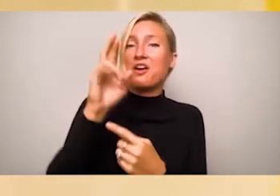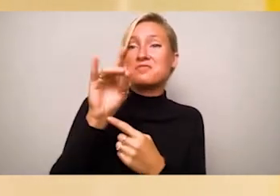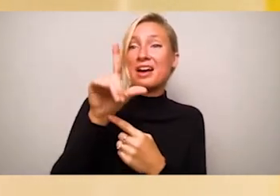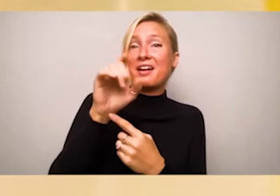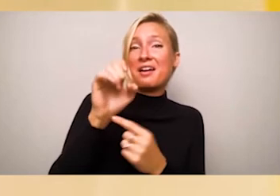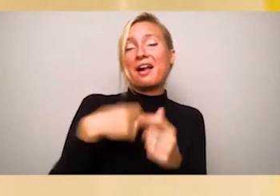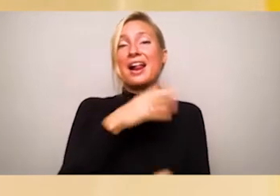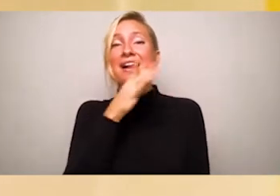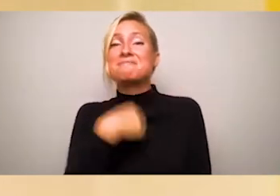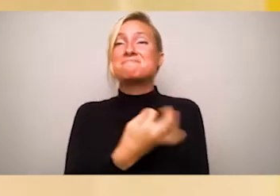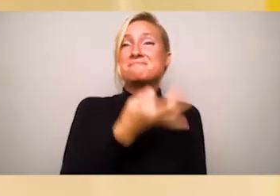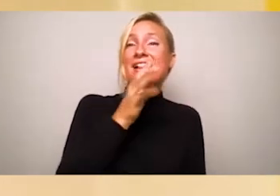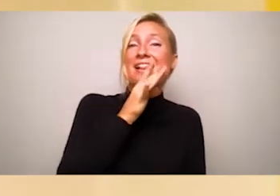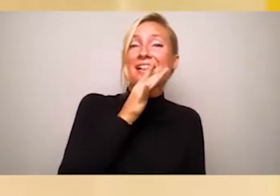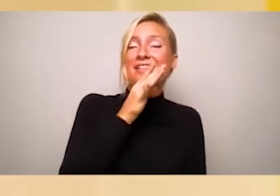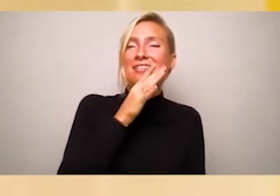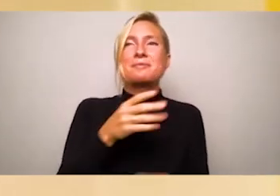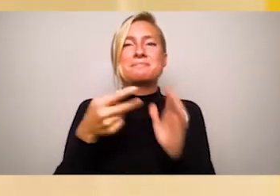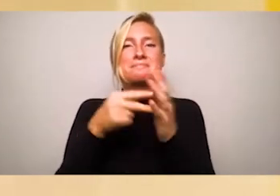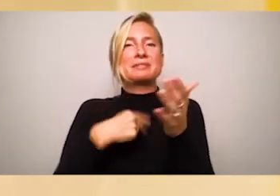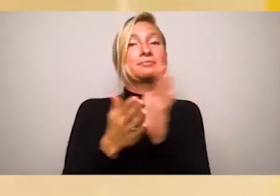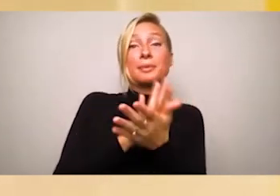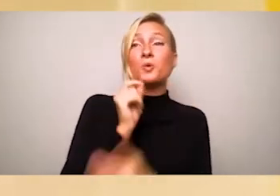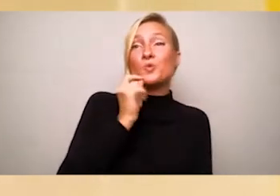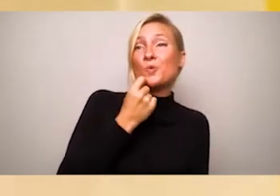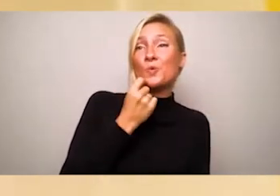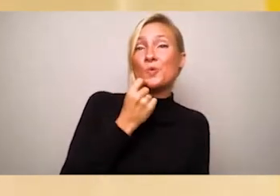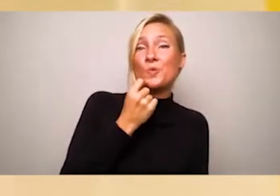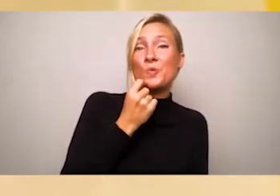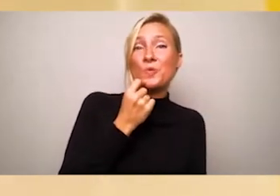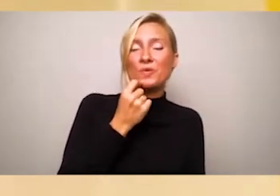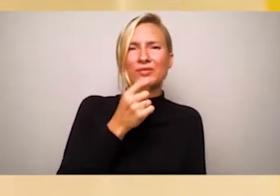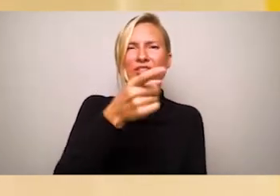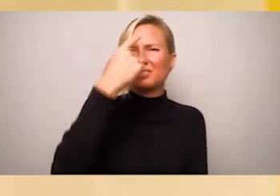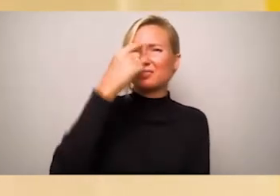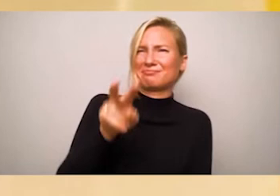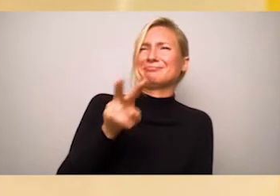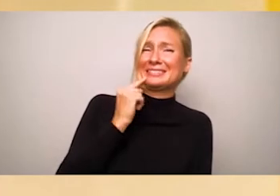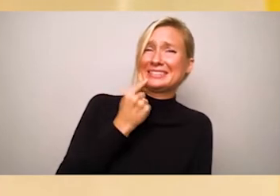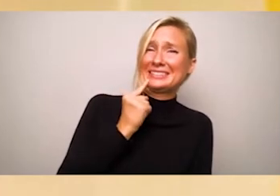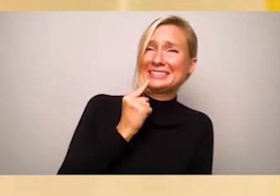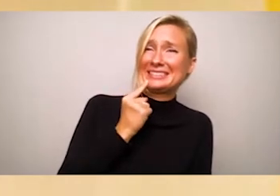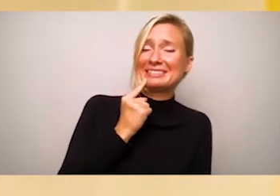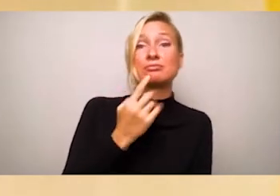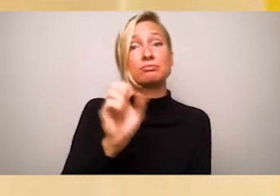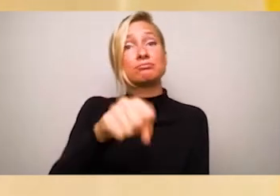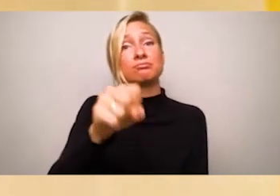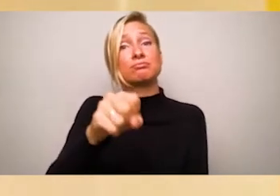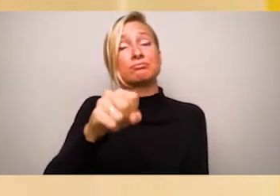no, this is not a brain teaser. I spent hours memorizing riddles from books.